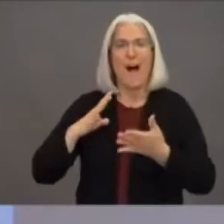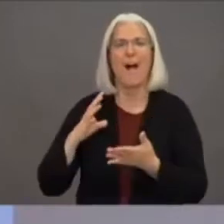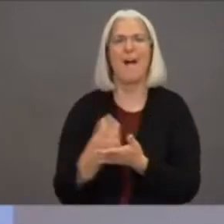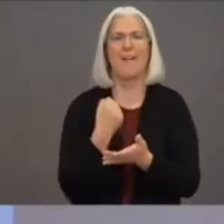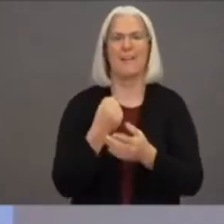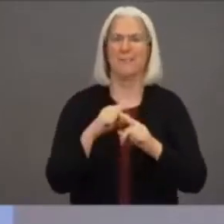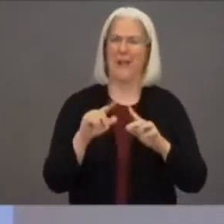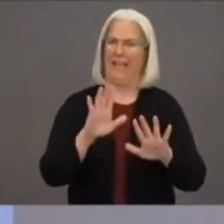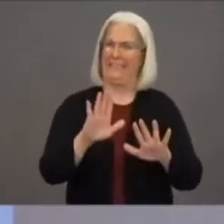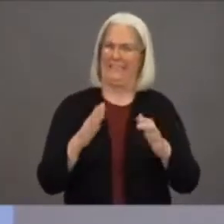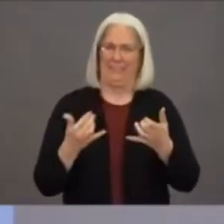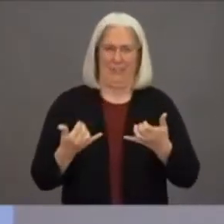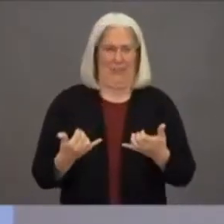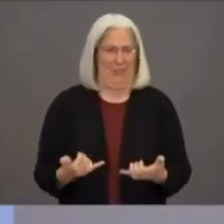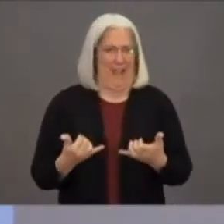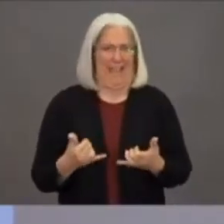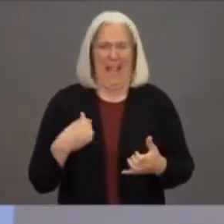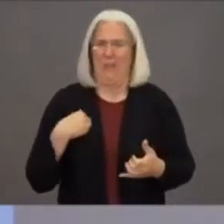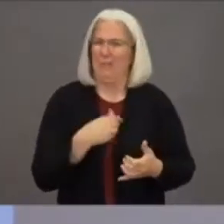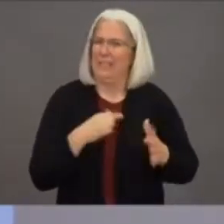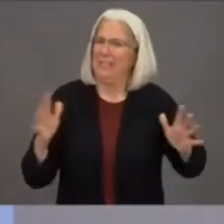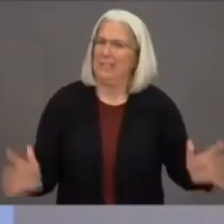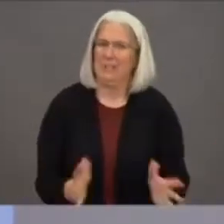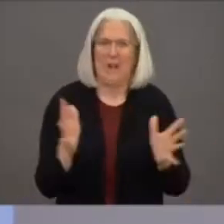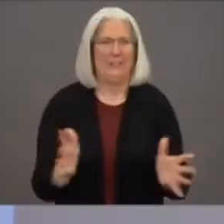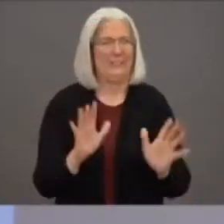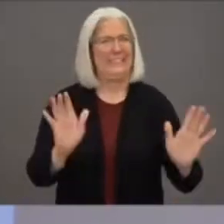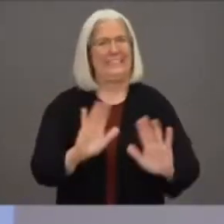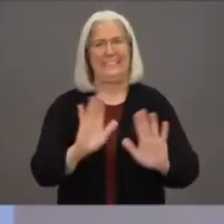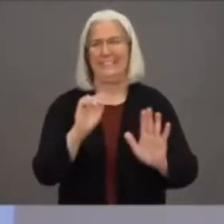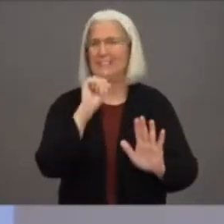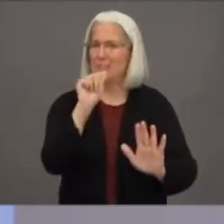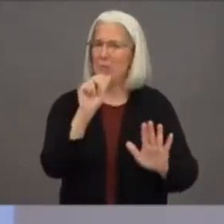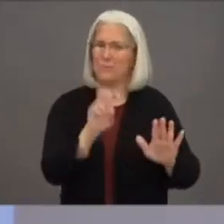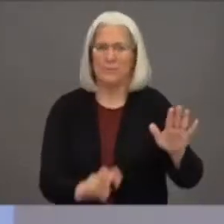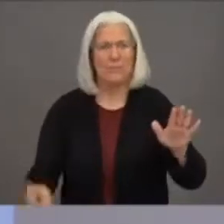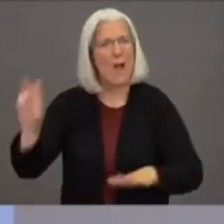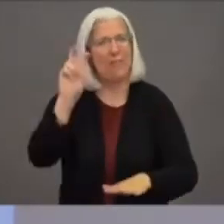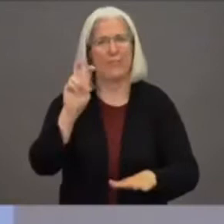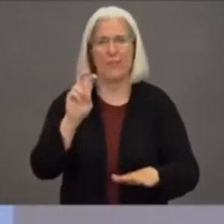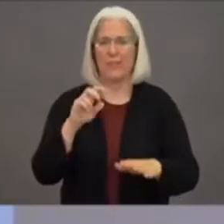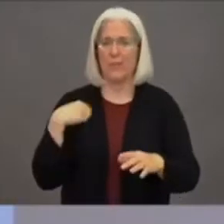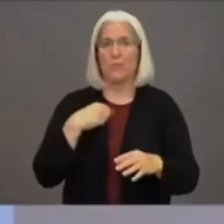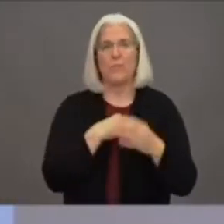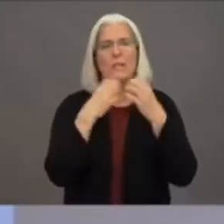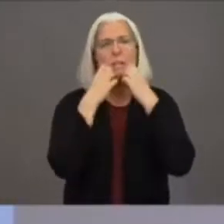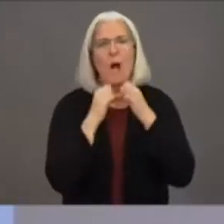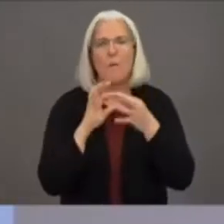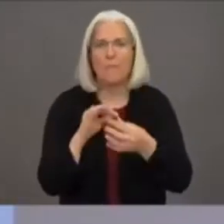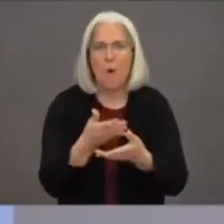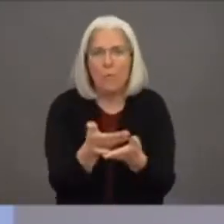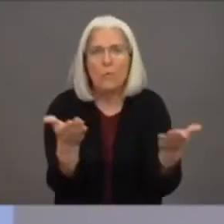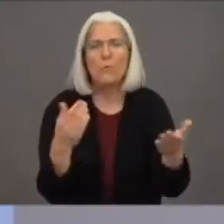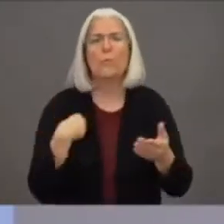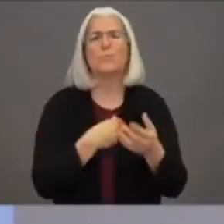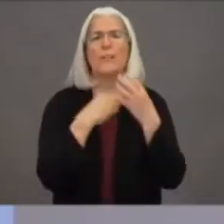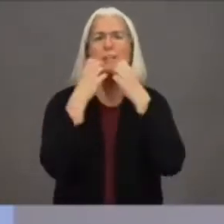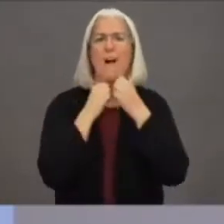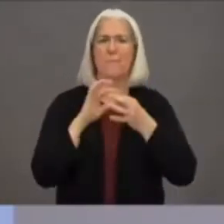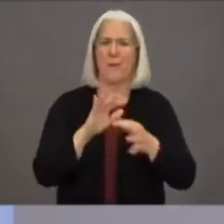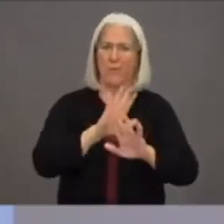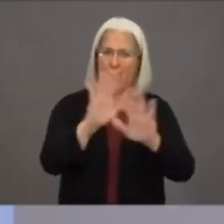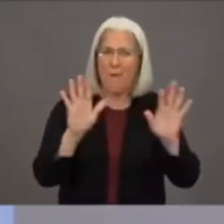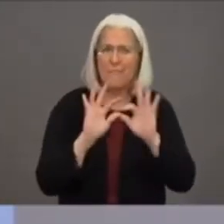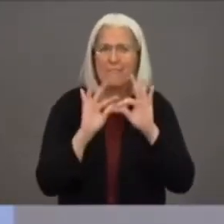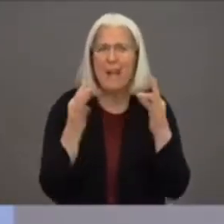your travel plans. We care about you, we care about your loved ones, and we care about the community. If you must travel,